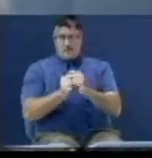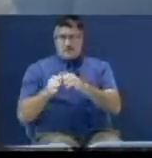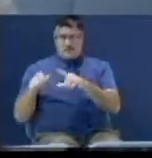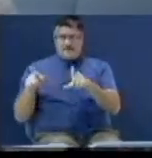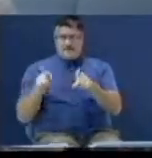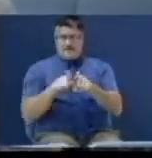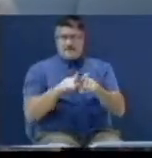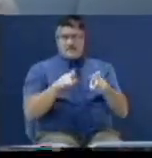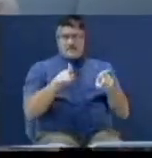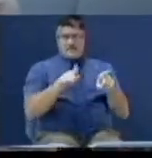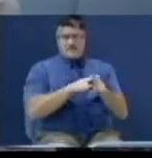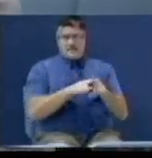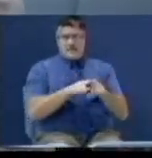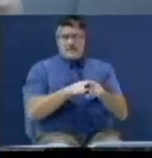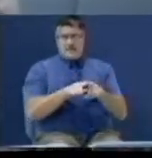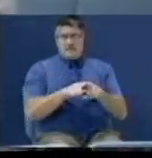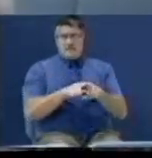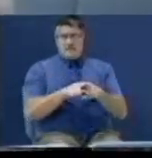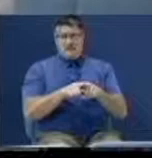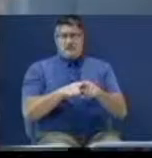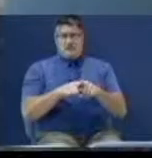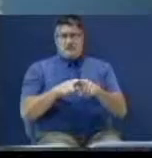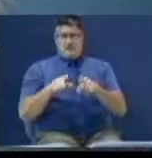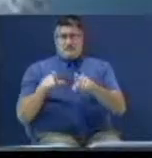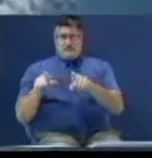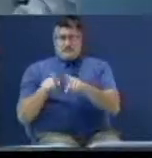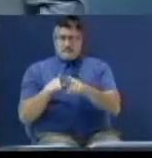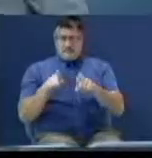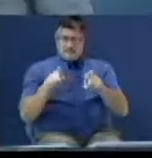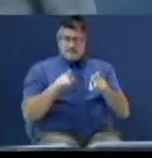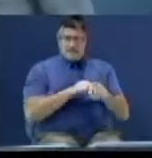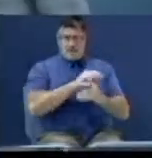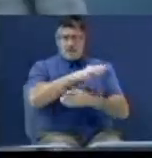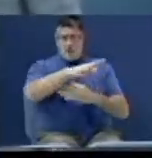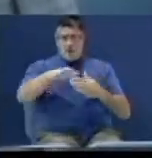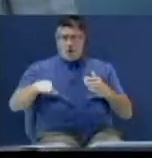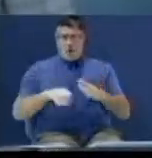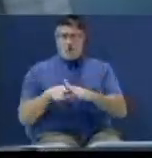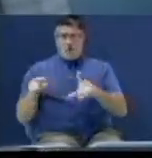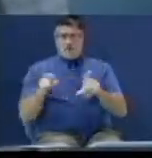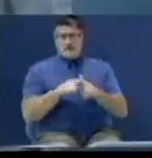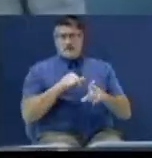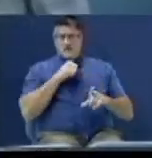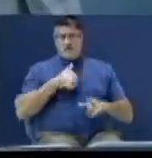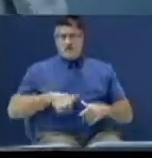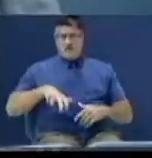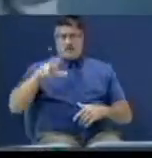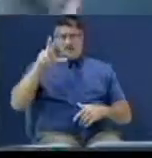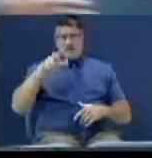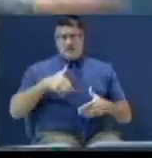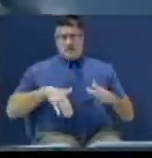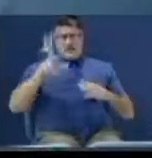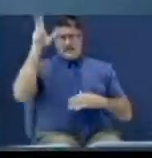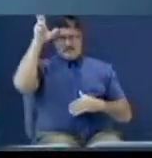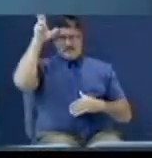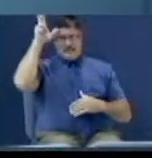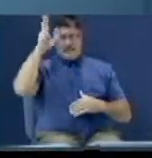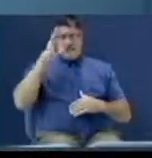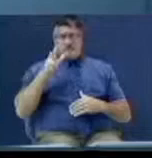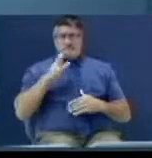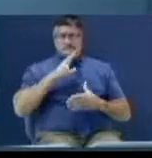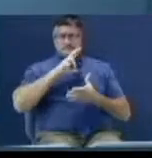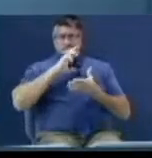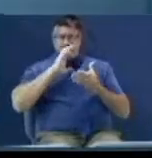page. No time to let him cause you to be a troublemaker. Tell him to get out.